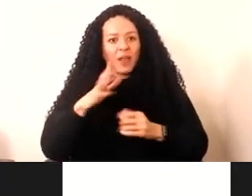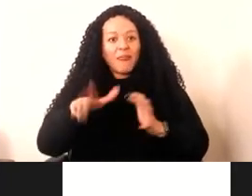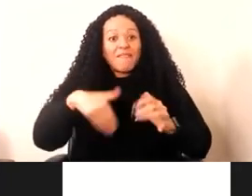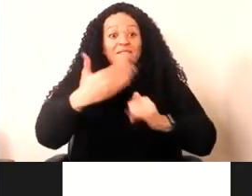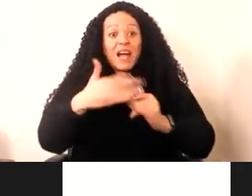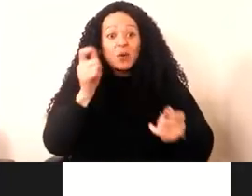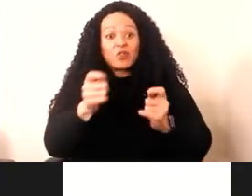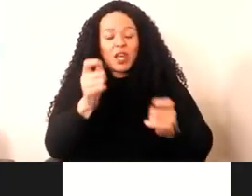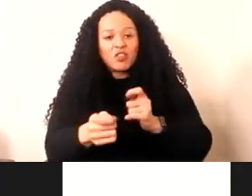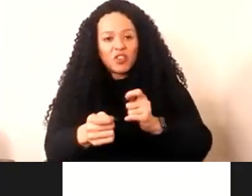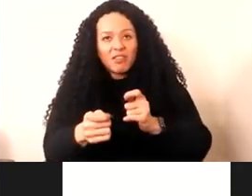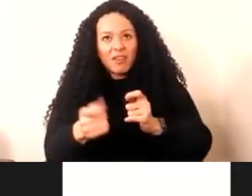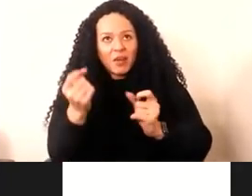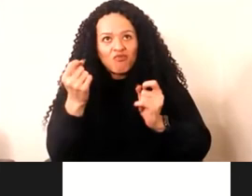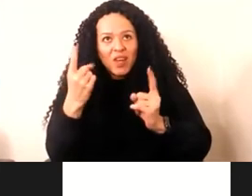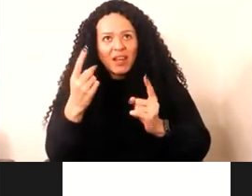I don't know.